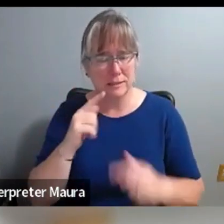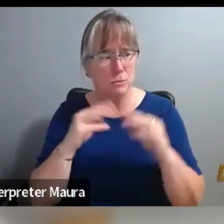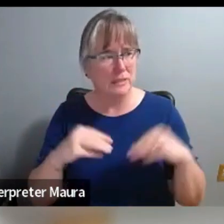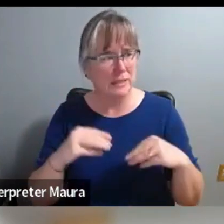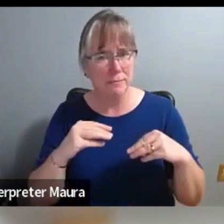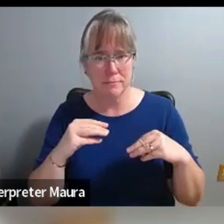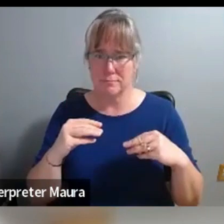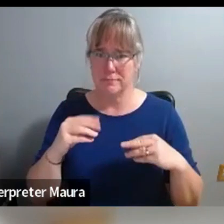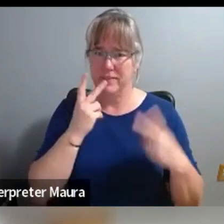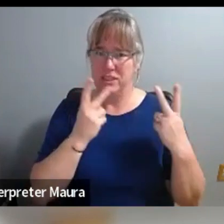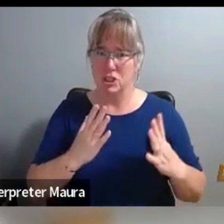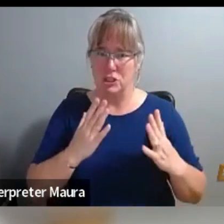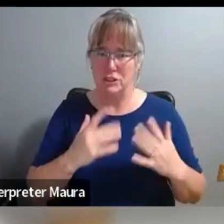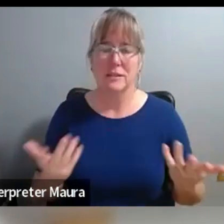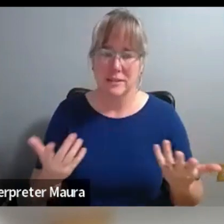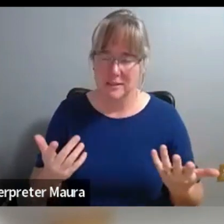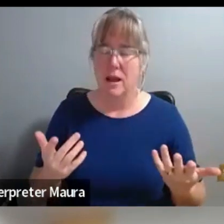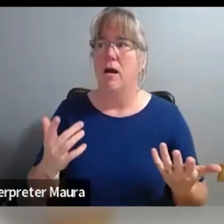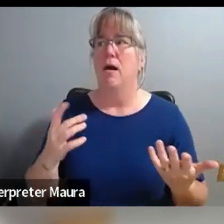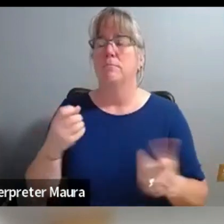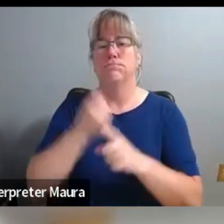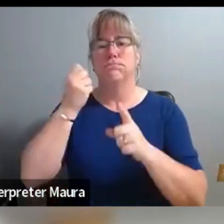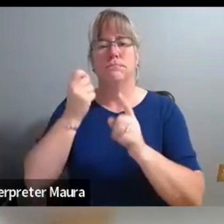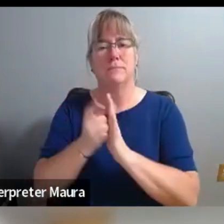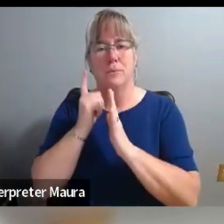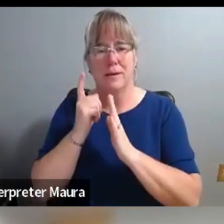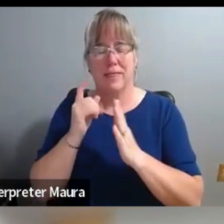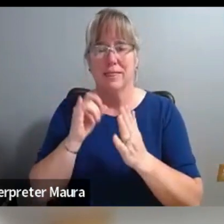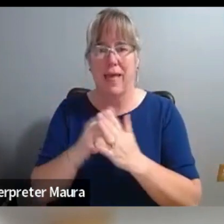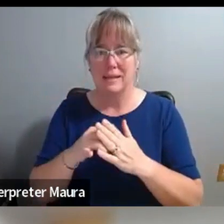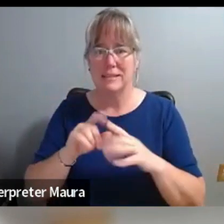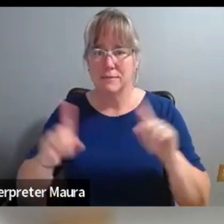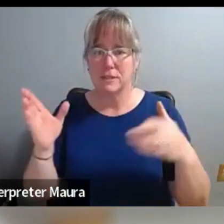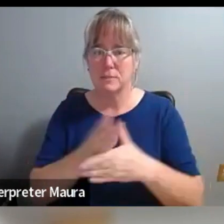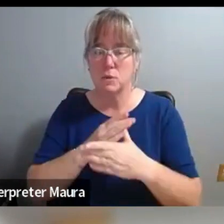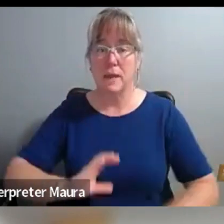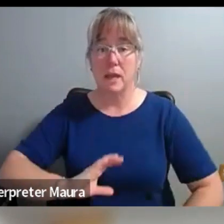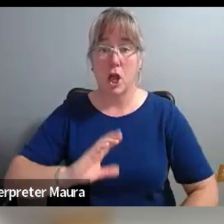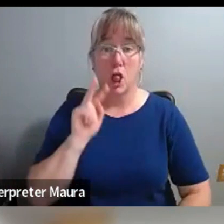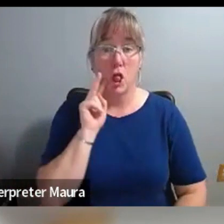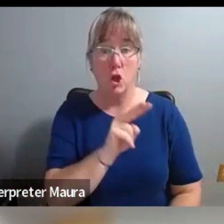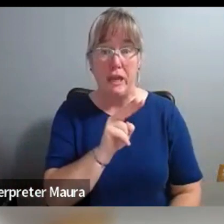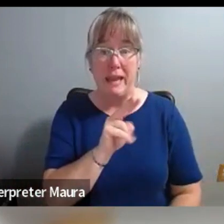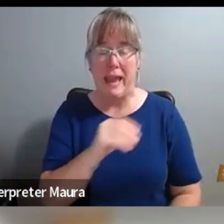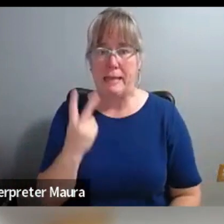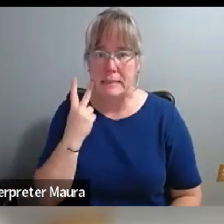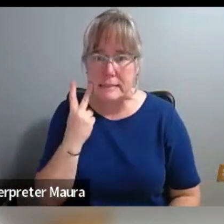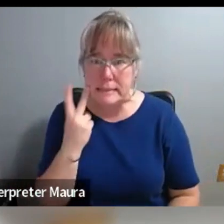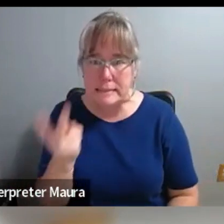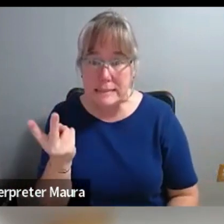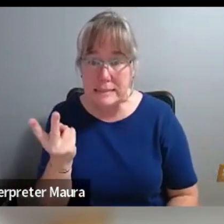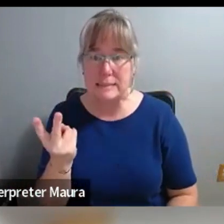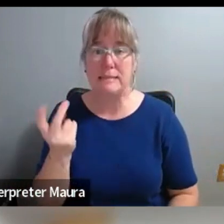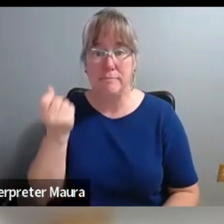this long conversation about looking like the difference between looking and seeing and, and the difference between